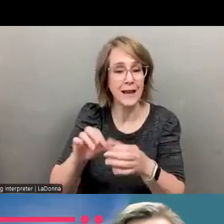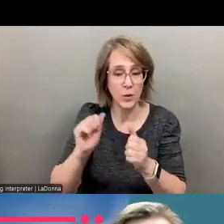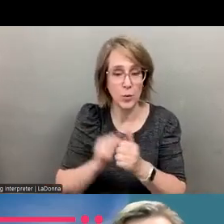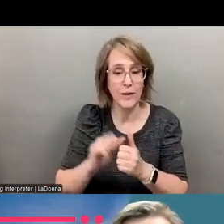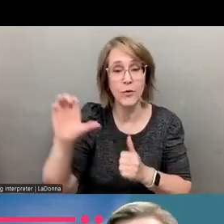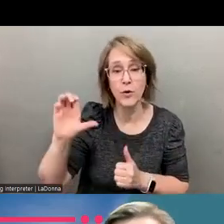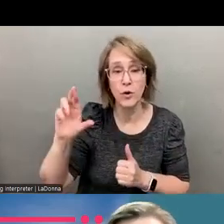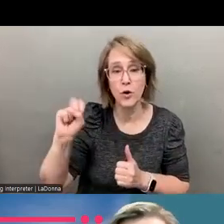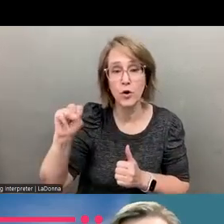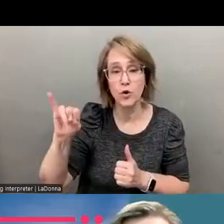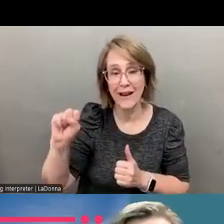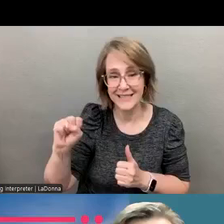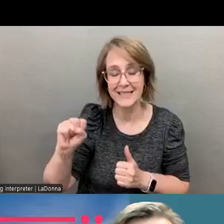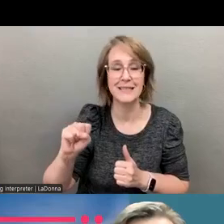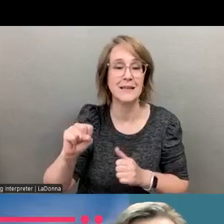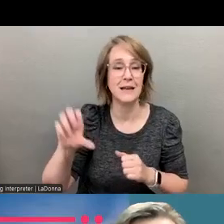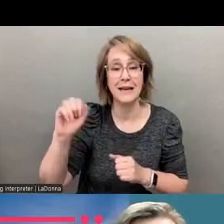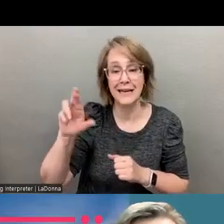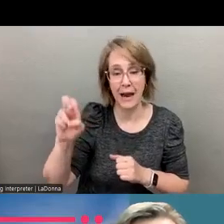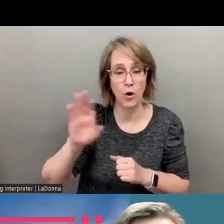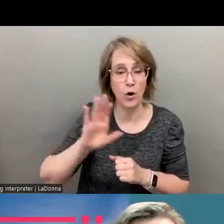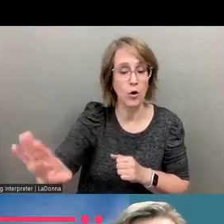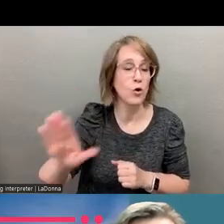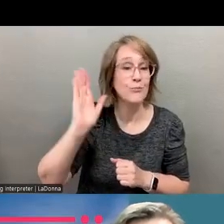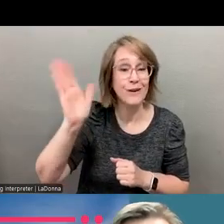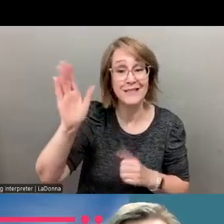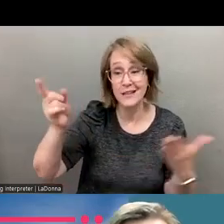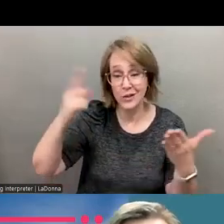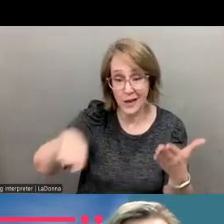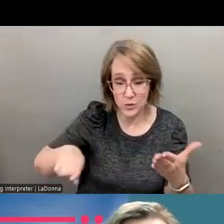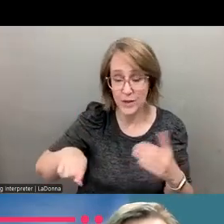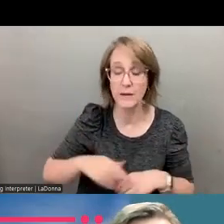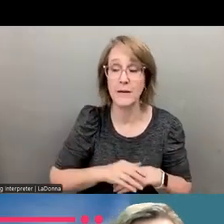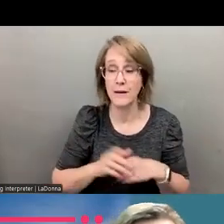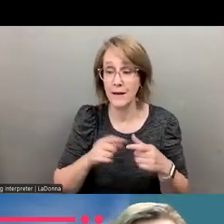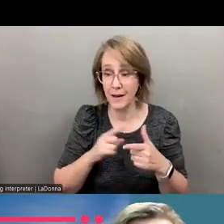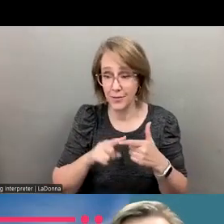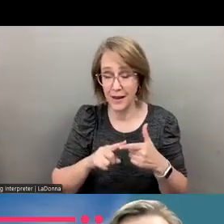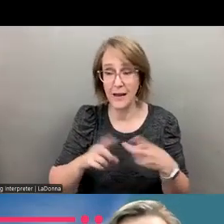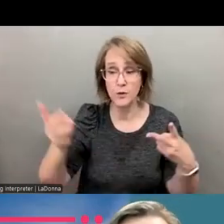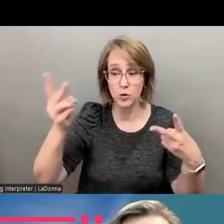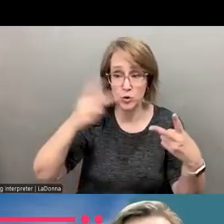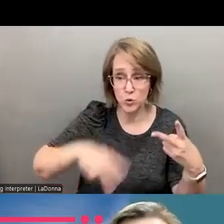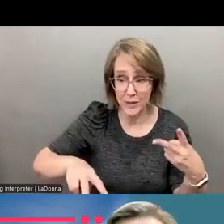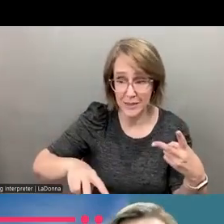really looking forward to her presentation next week. And then in the next episode 186,